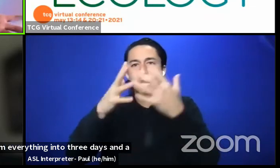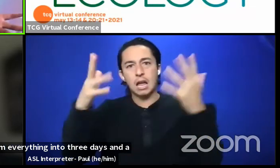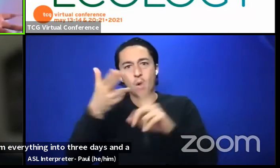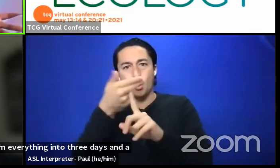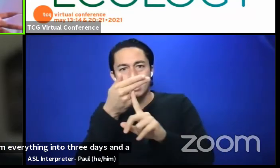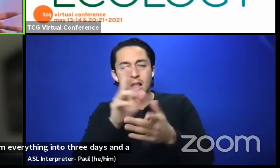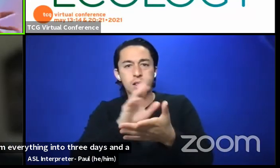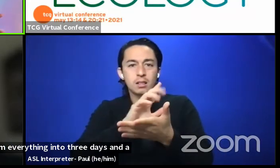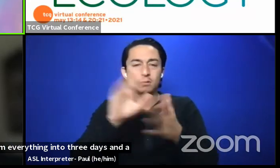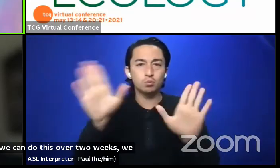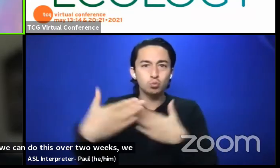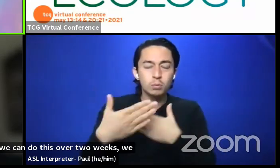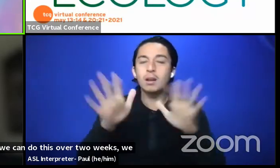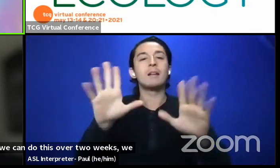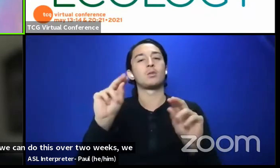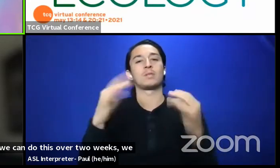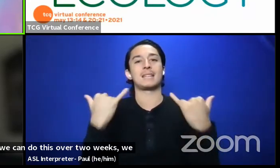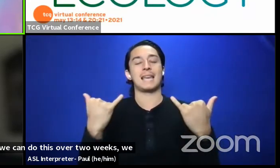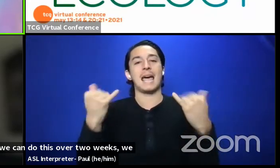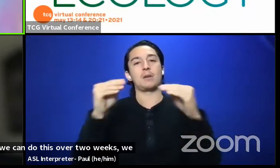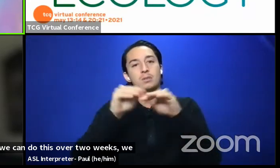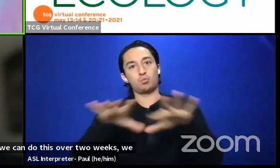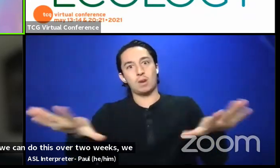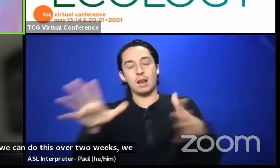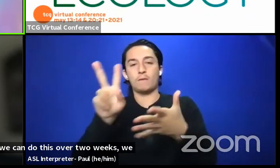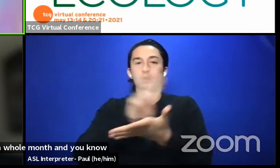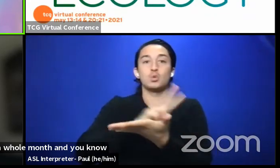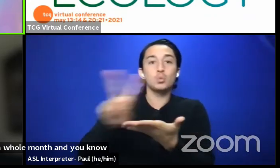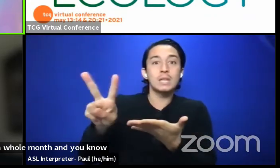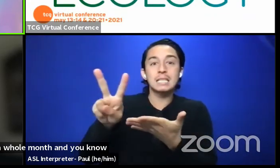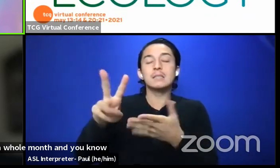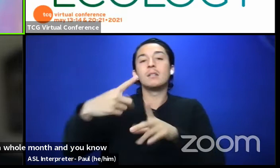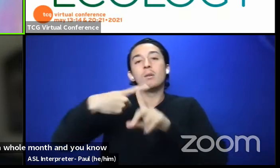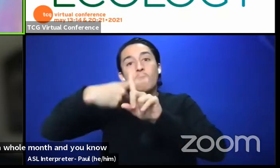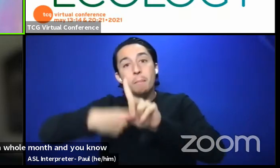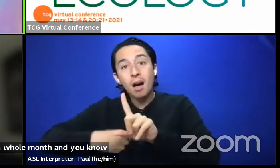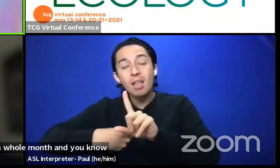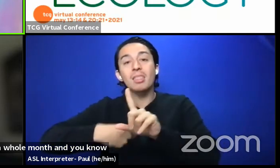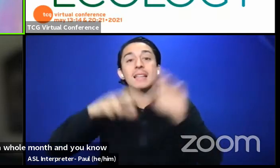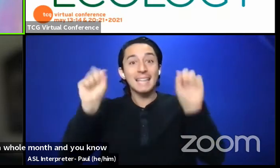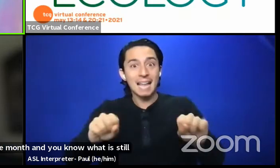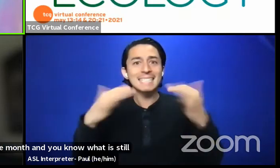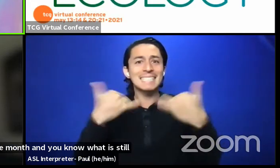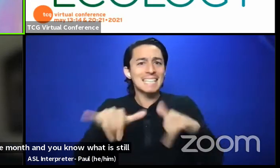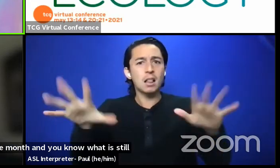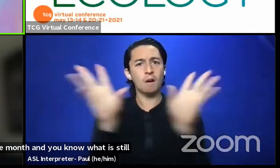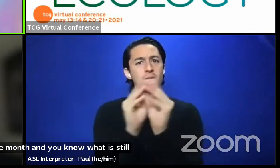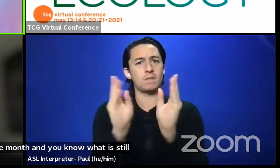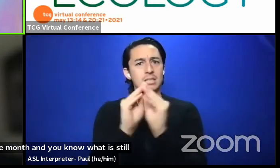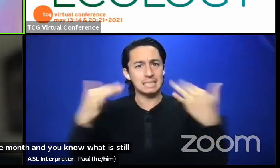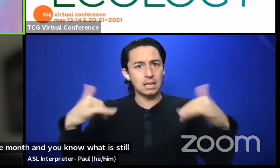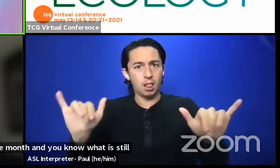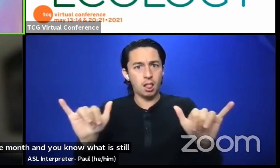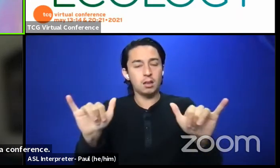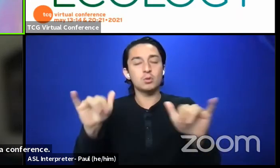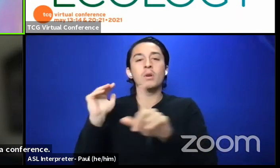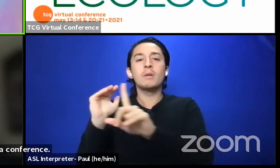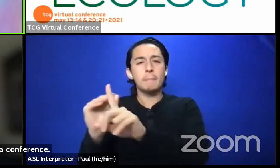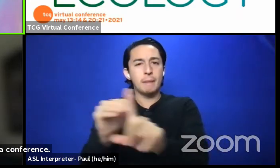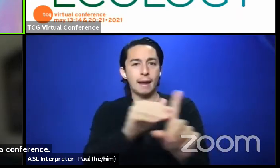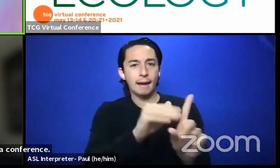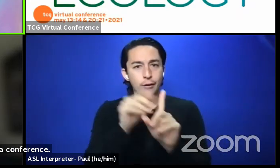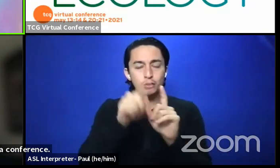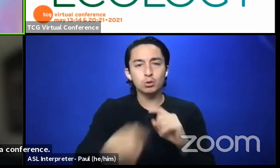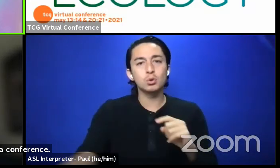two weeks. We can do it over a whole month. And you know what? It's still a conference. So a reminder to all of you